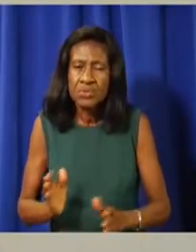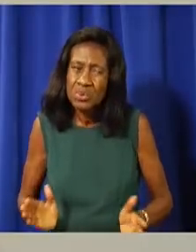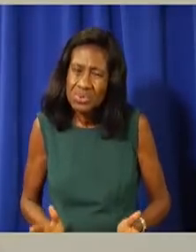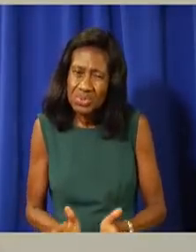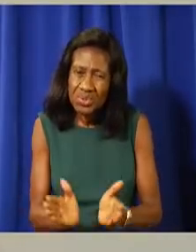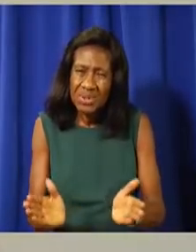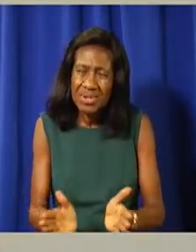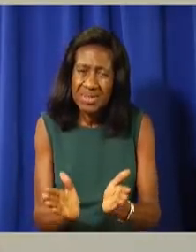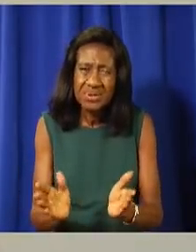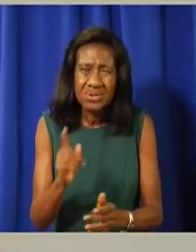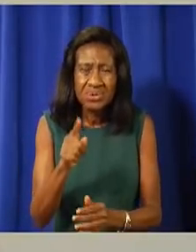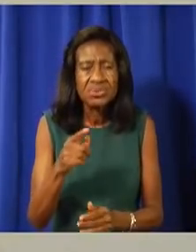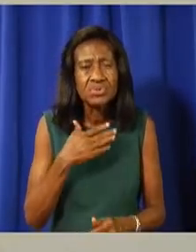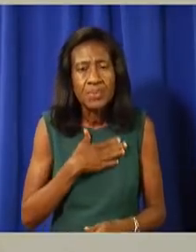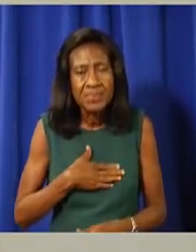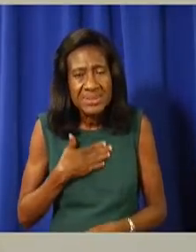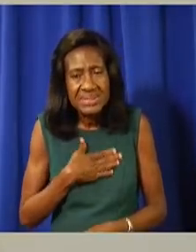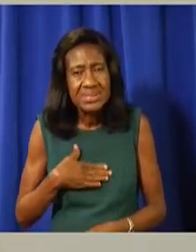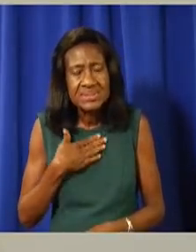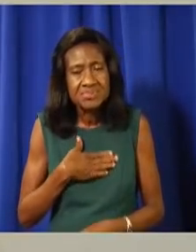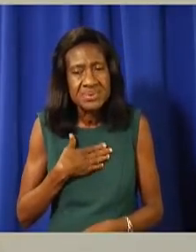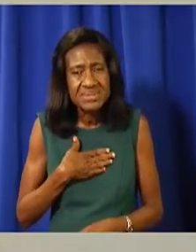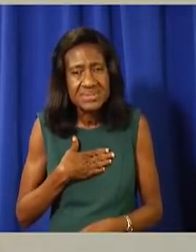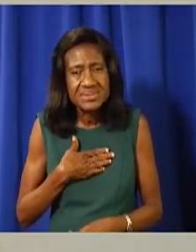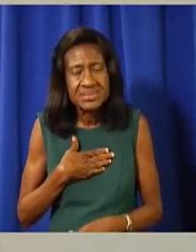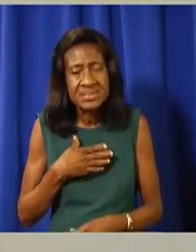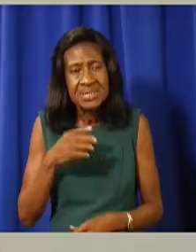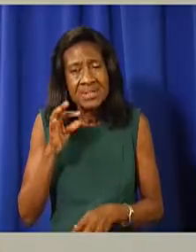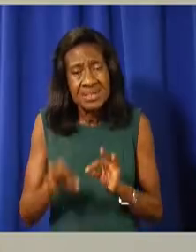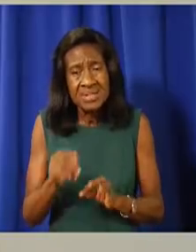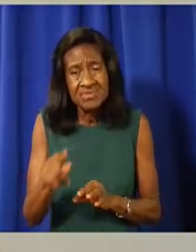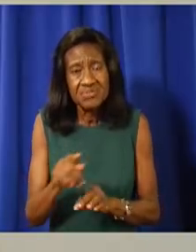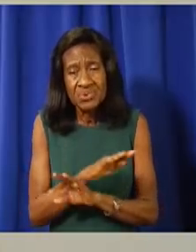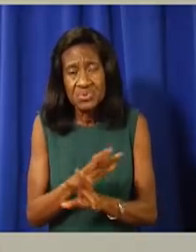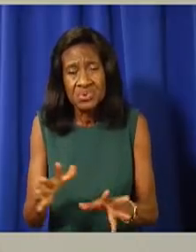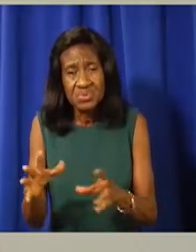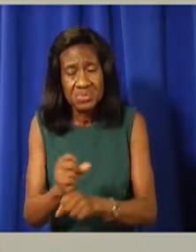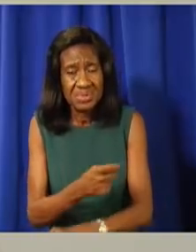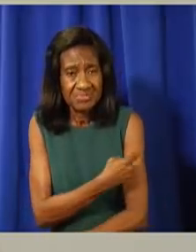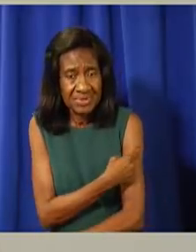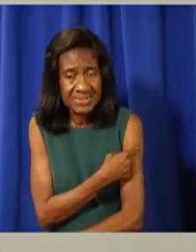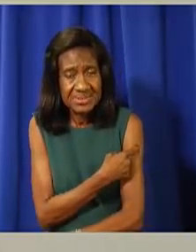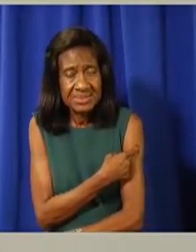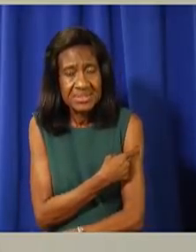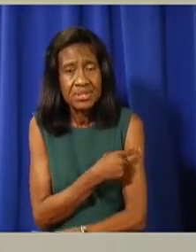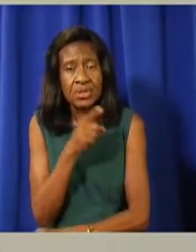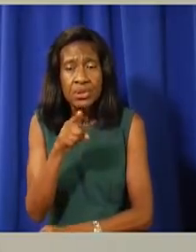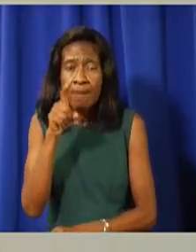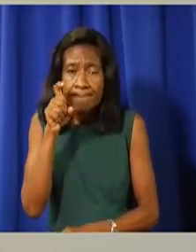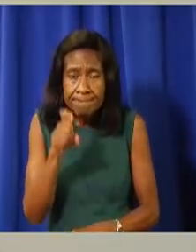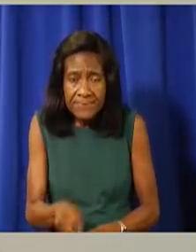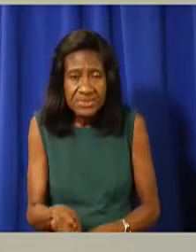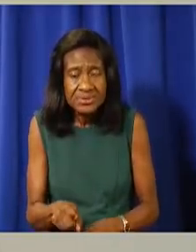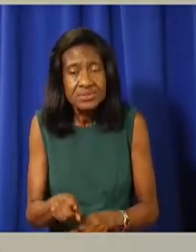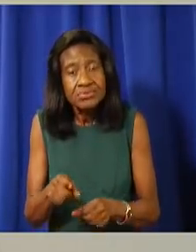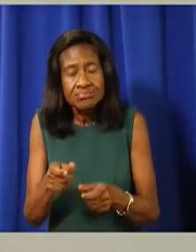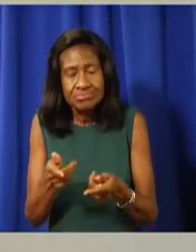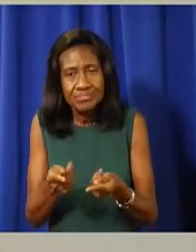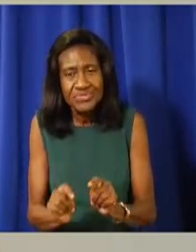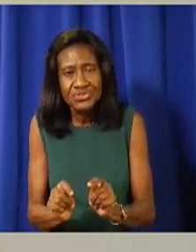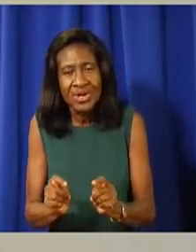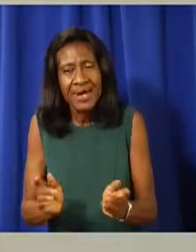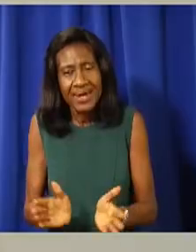you haven't been vaccinated yet, and you're able and eligible to do so, to get your first shot tomorrow.